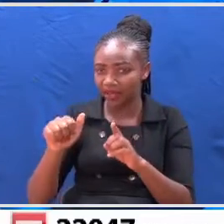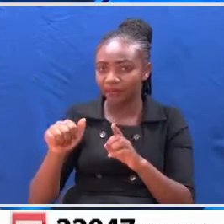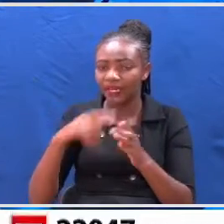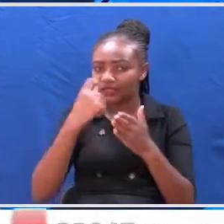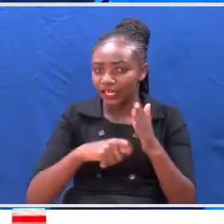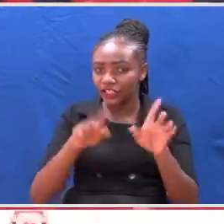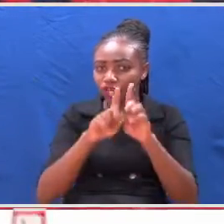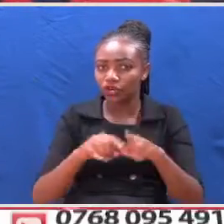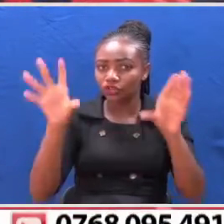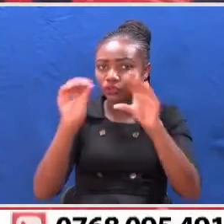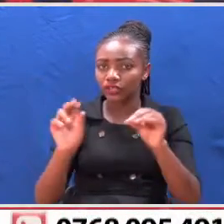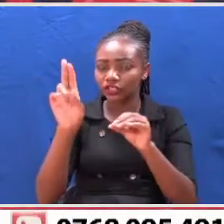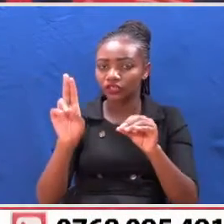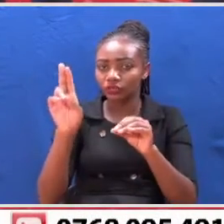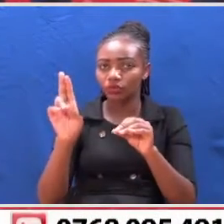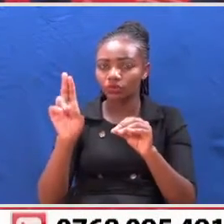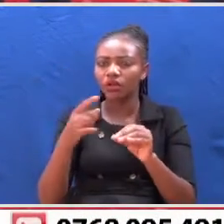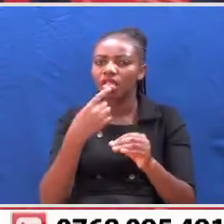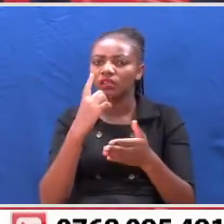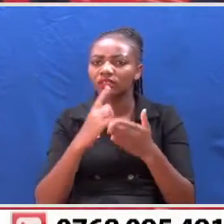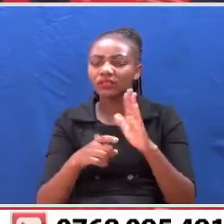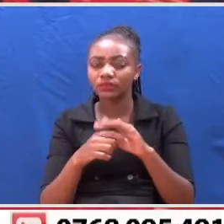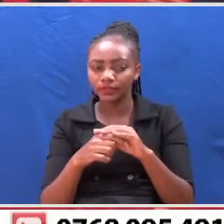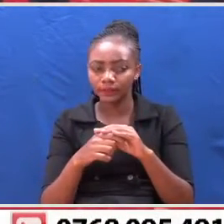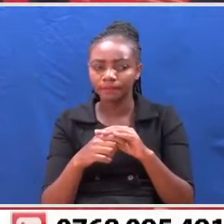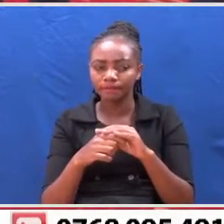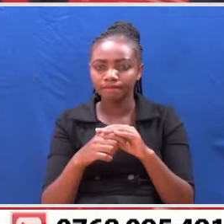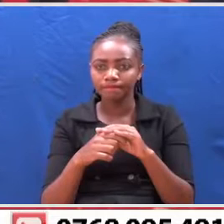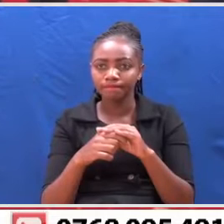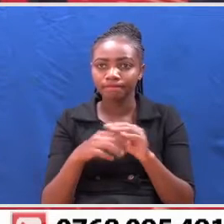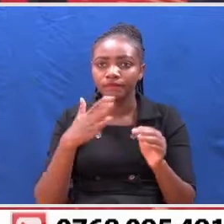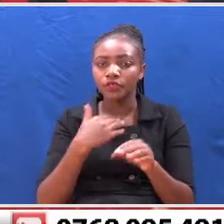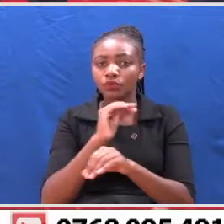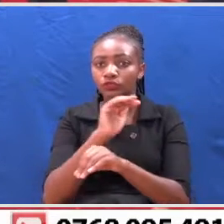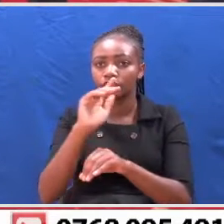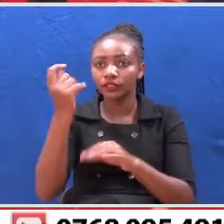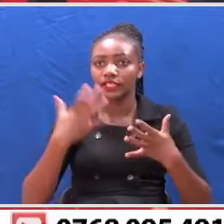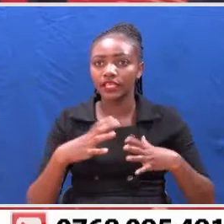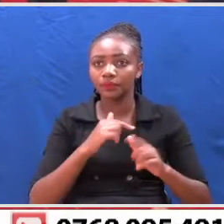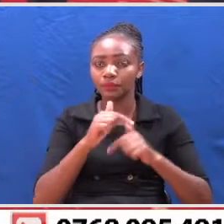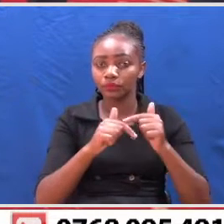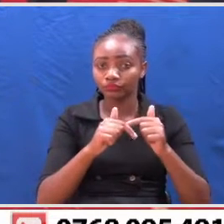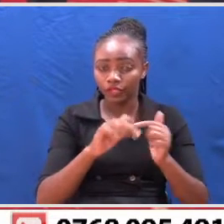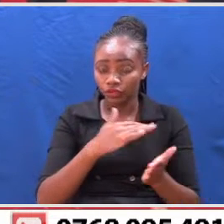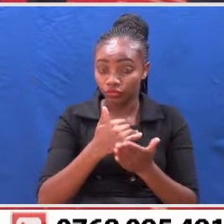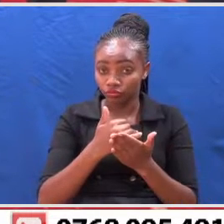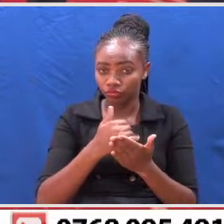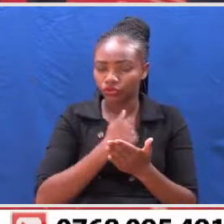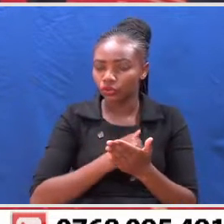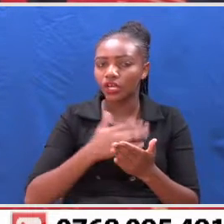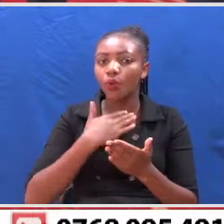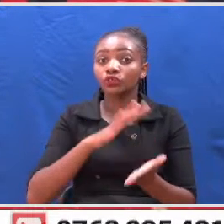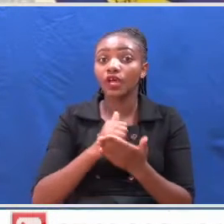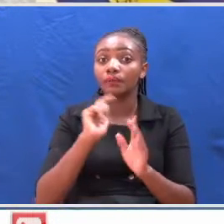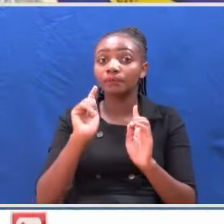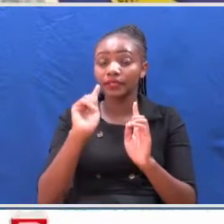President Kenyatta had imposed the tax cut in April this year to cushion Kenyans from the impact of the coronavirus crisis. The law